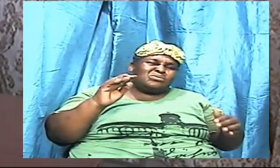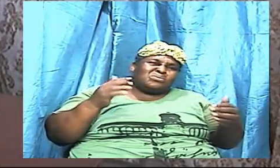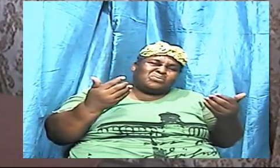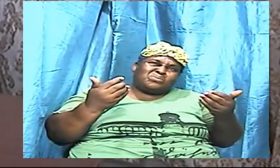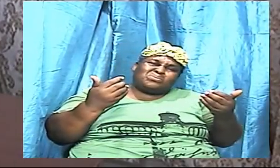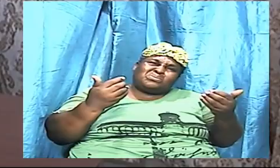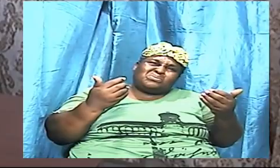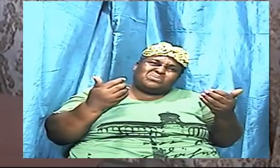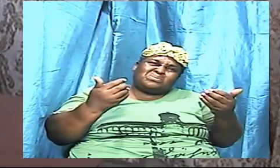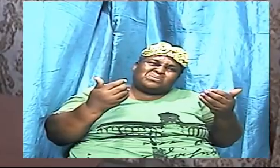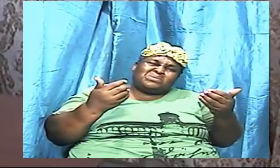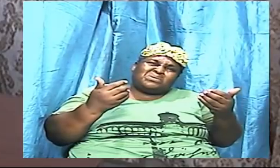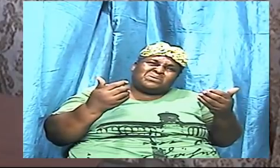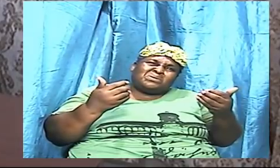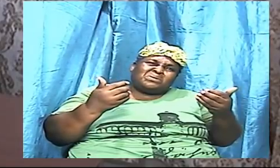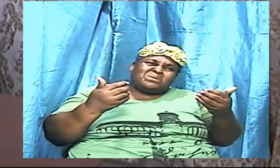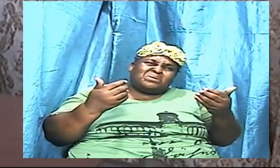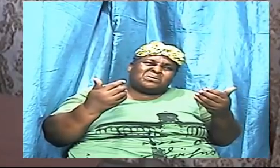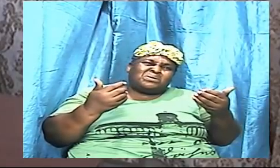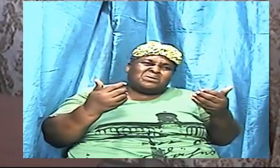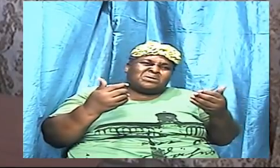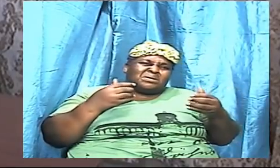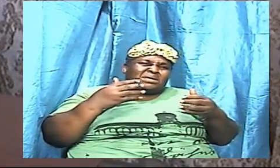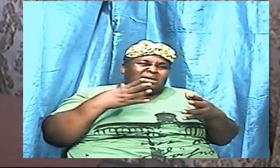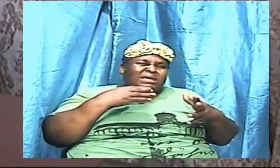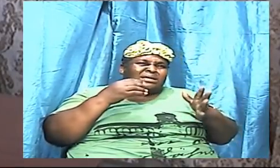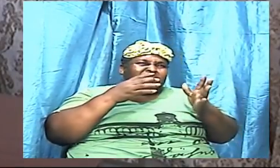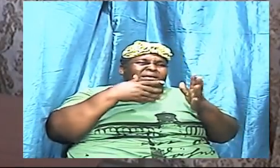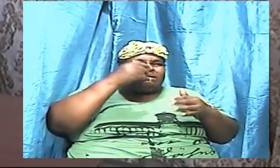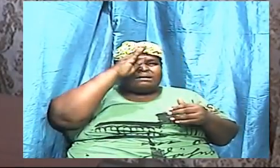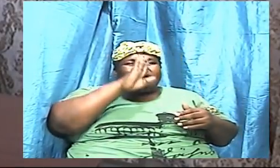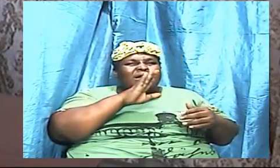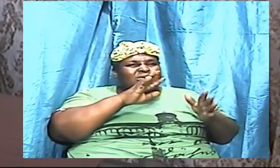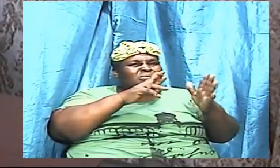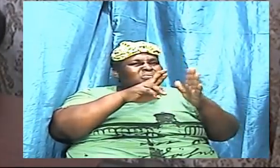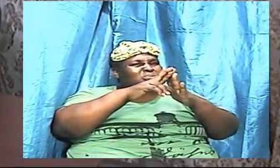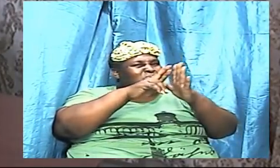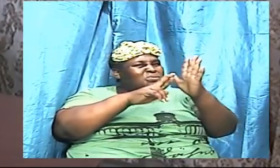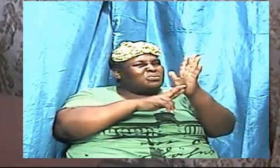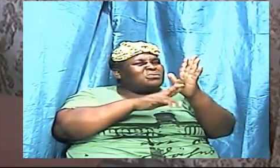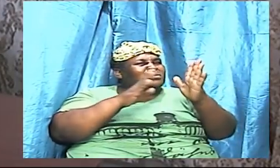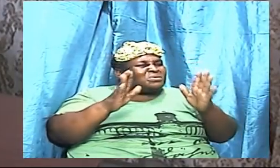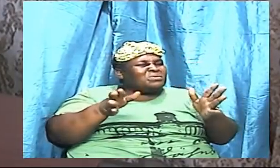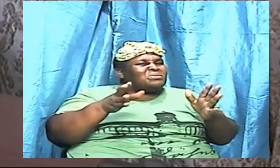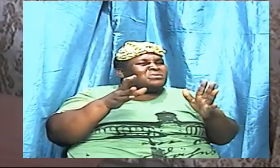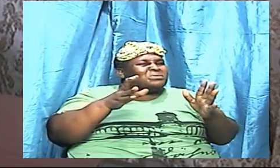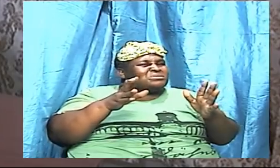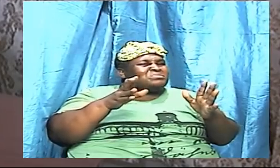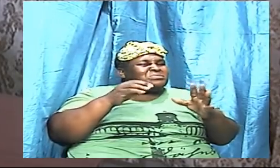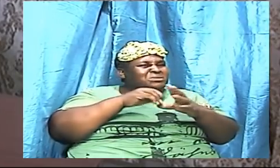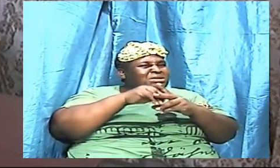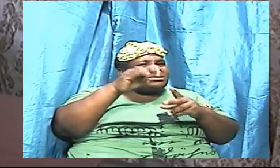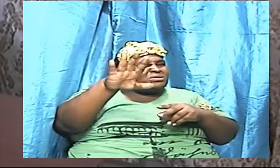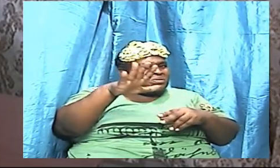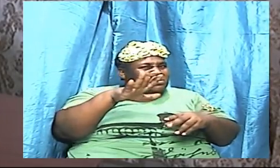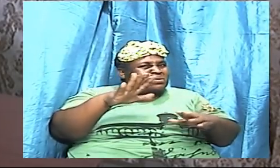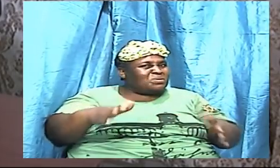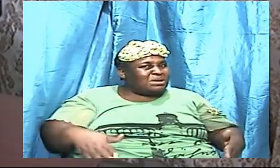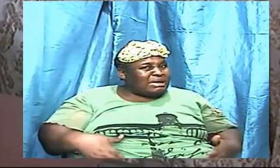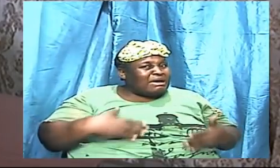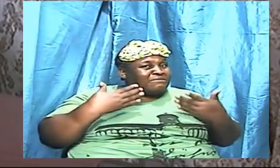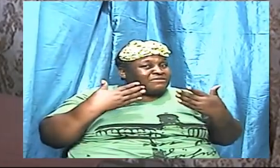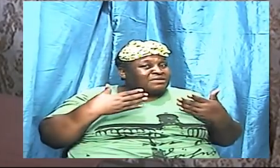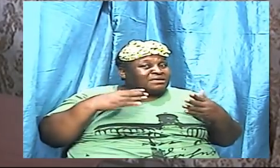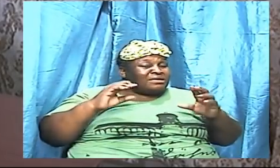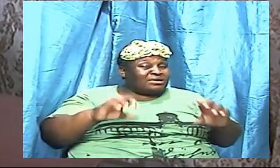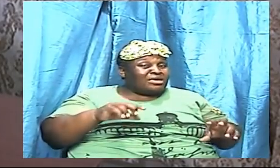and his rulership in your life can you associate with the adversary using